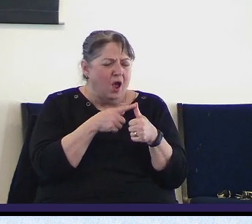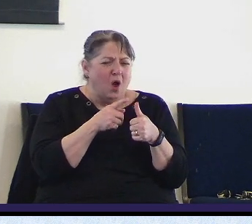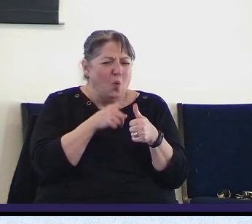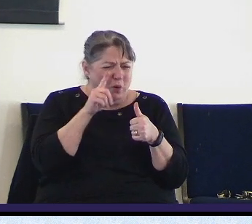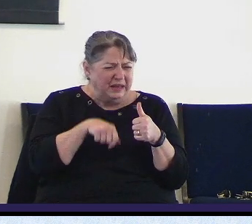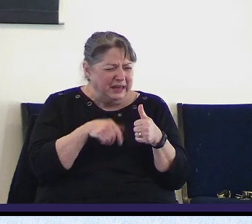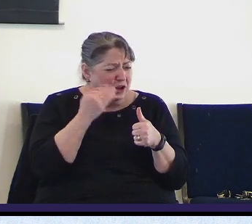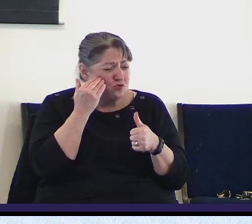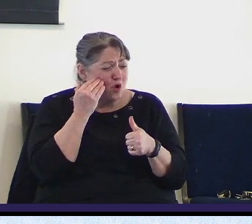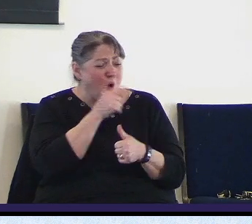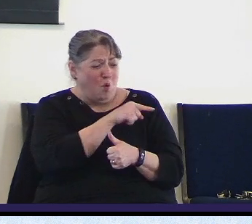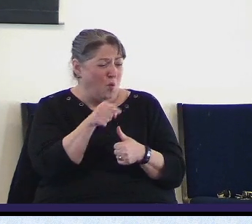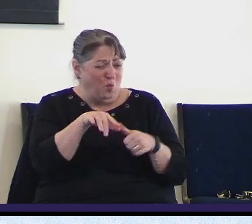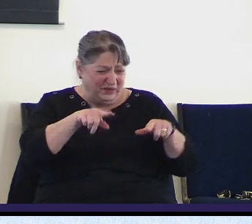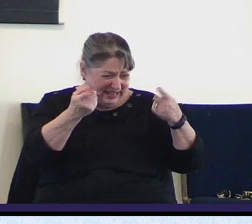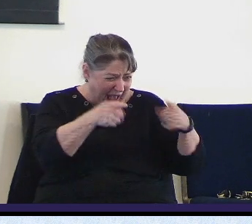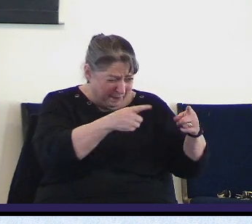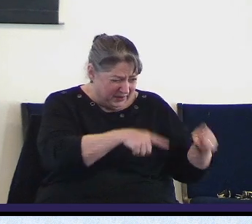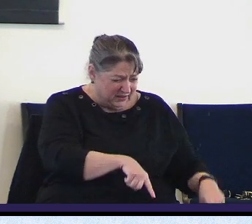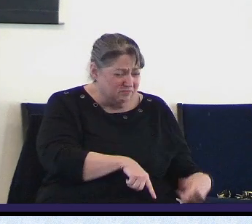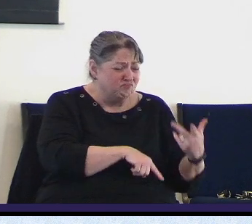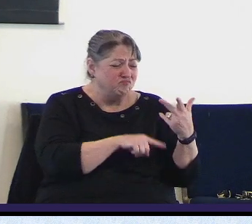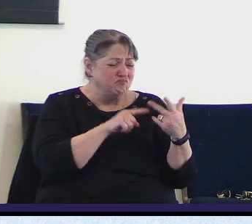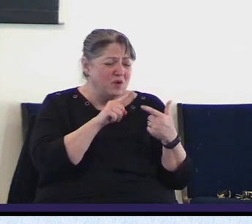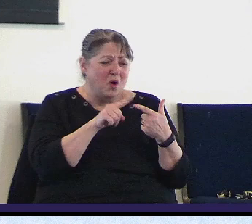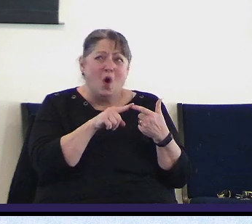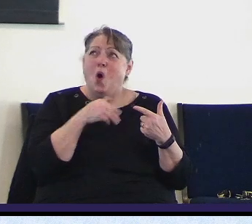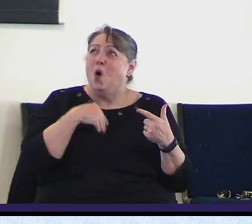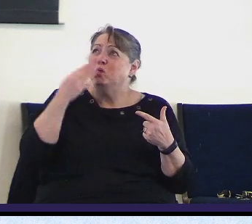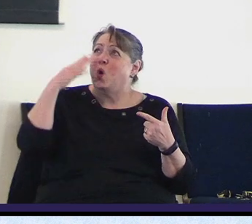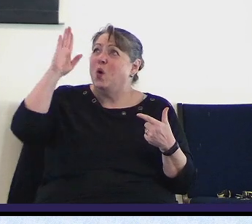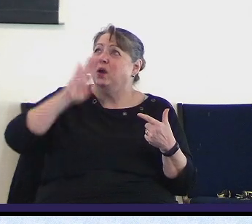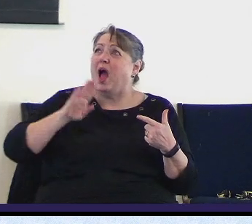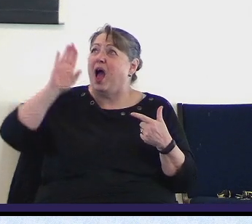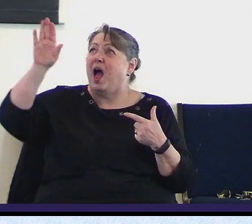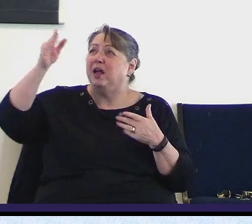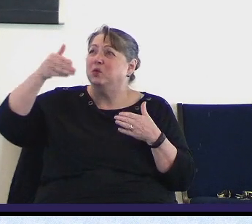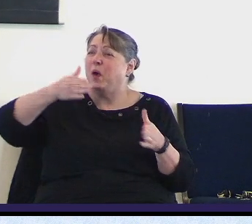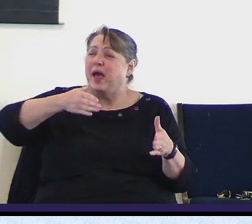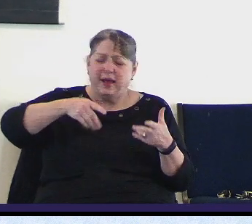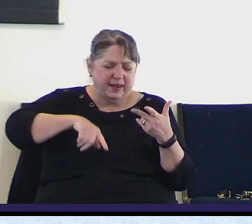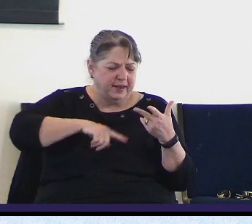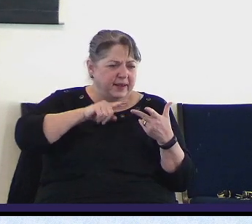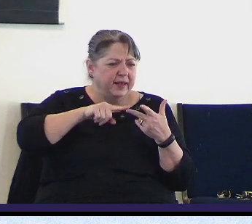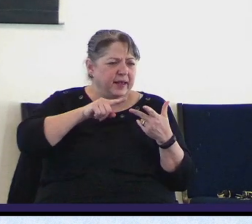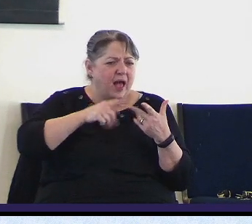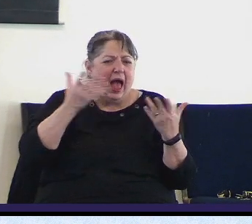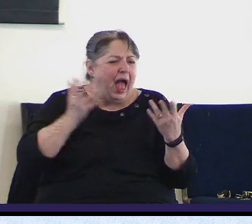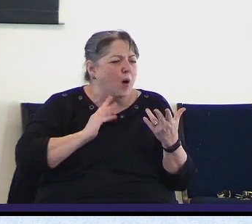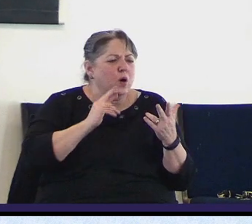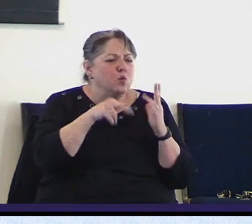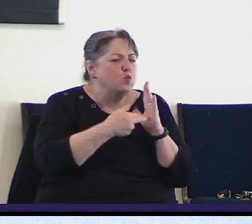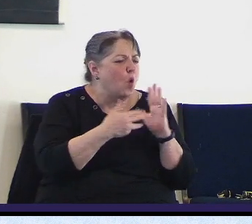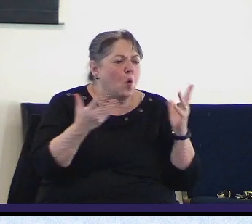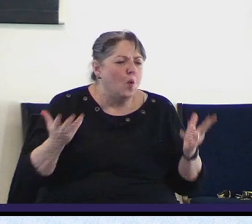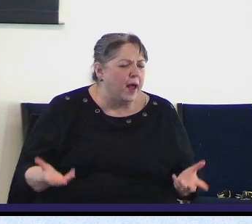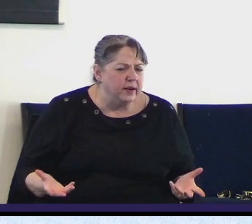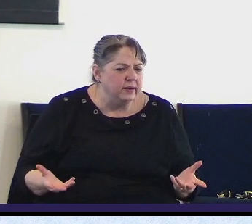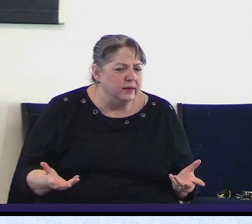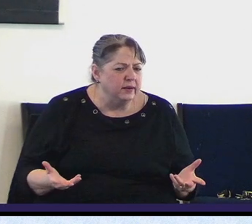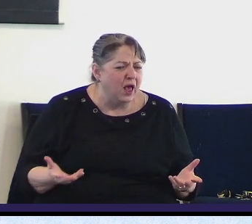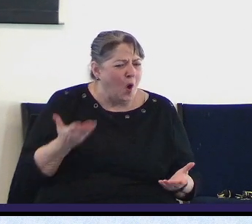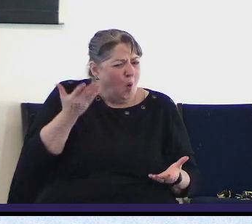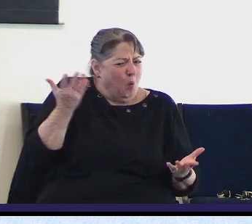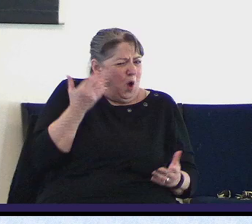our role we need to see God's face regarding our role in this world in this day and age that we're here for a reason